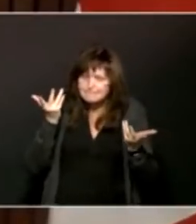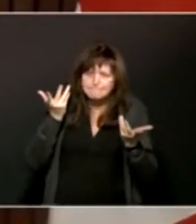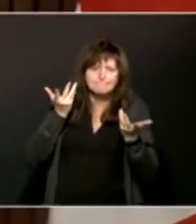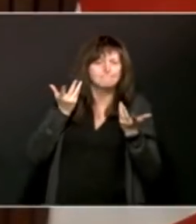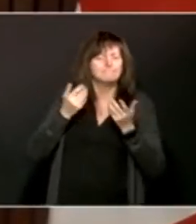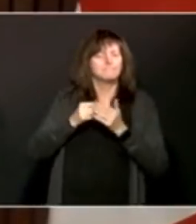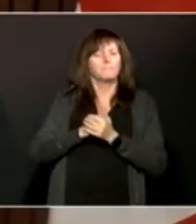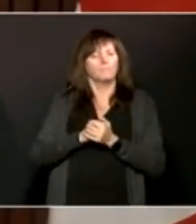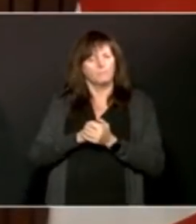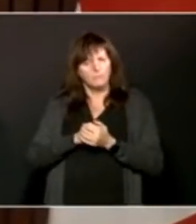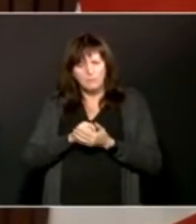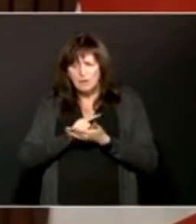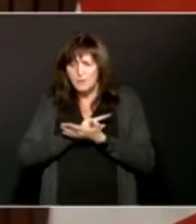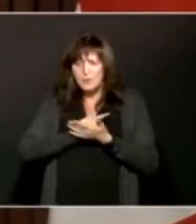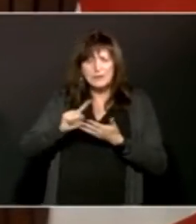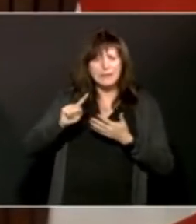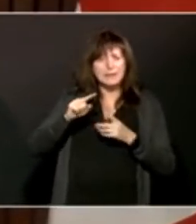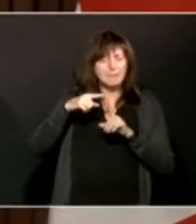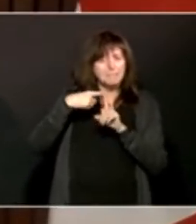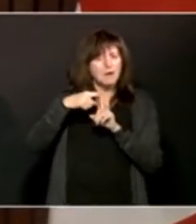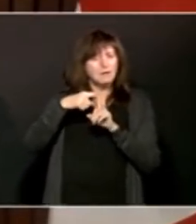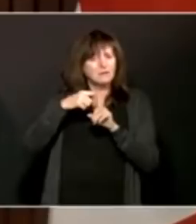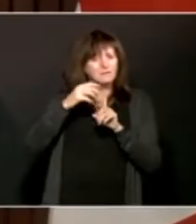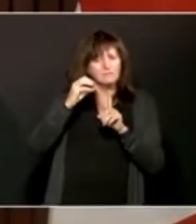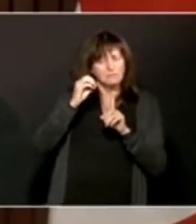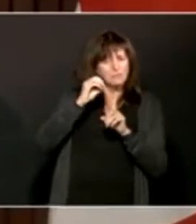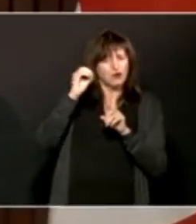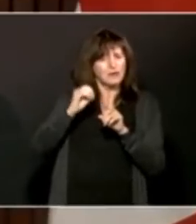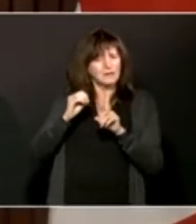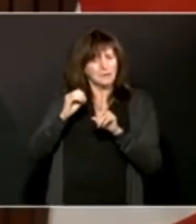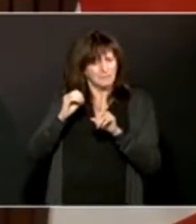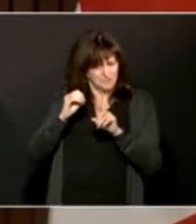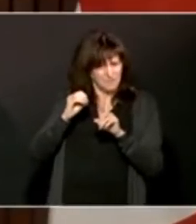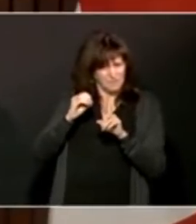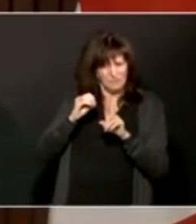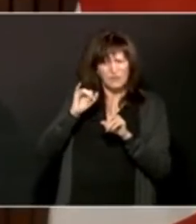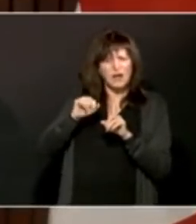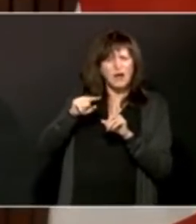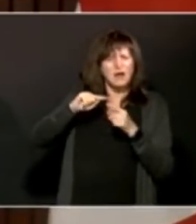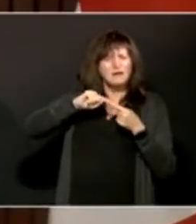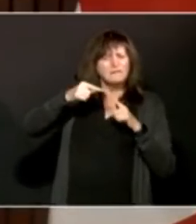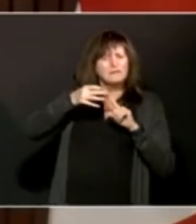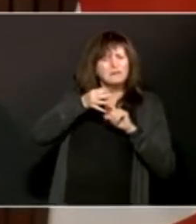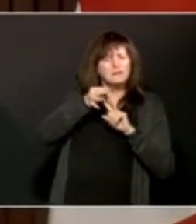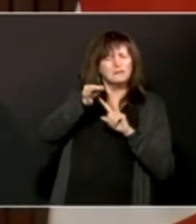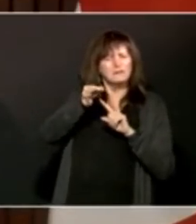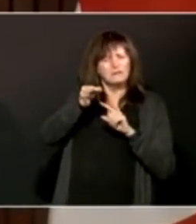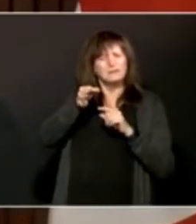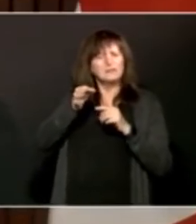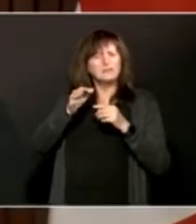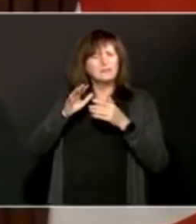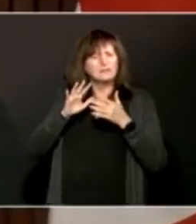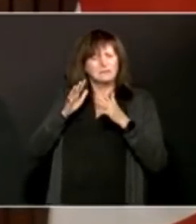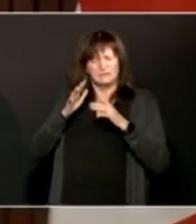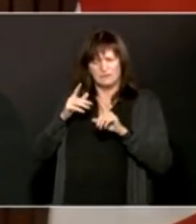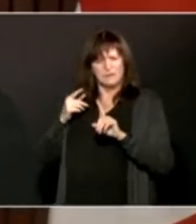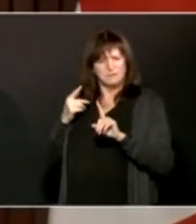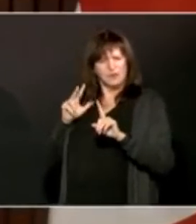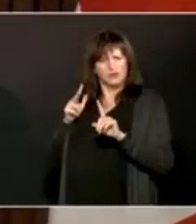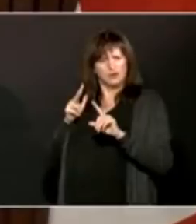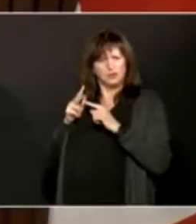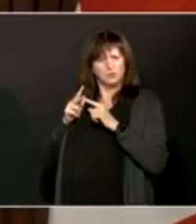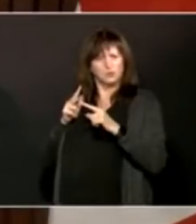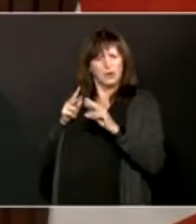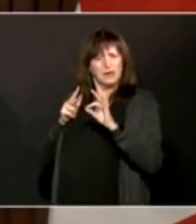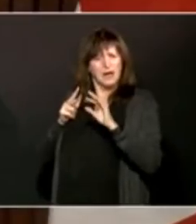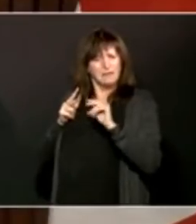mutations or variants of concern for the period March 3rd to the 9th is 36.1%.